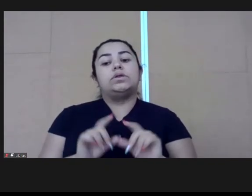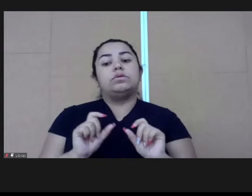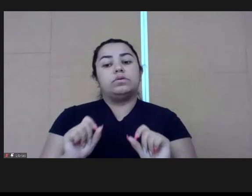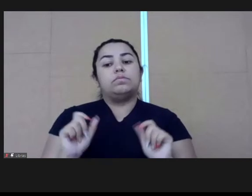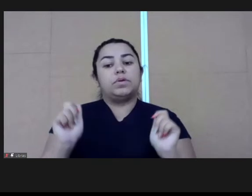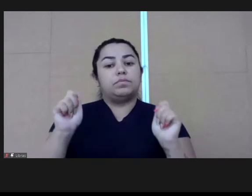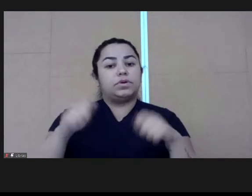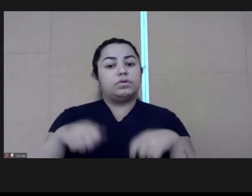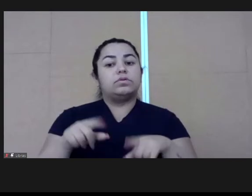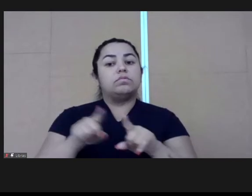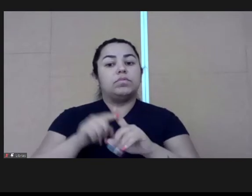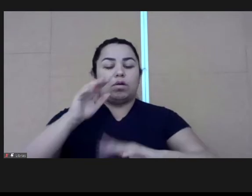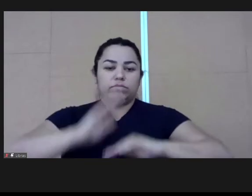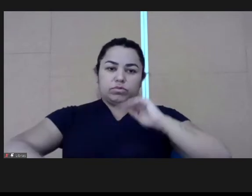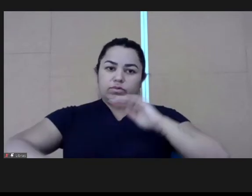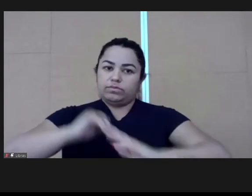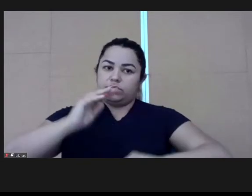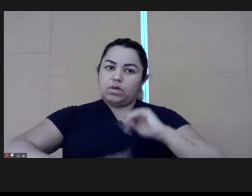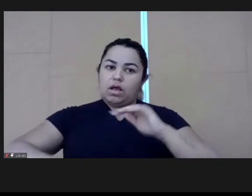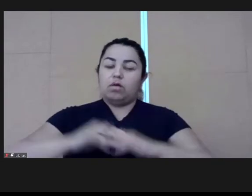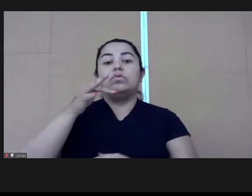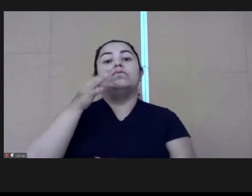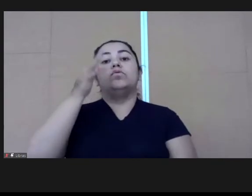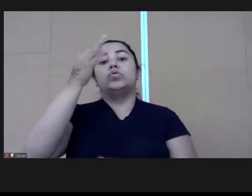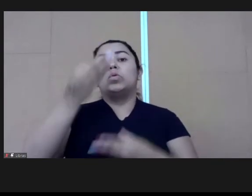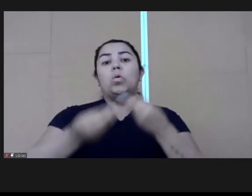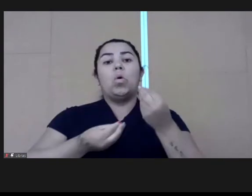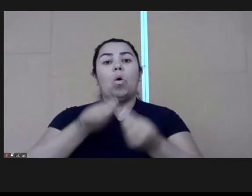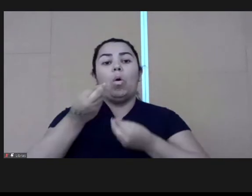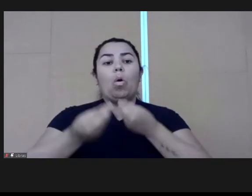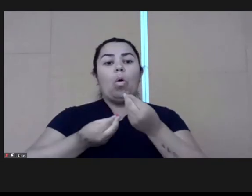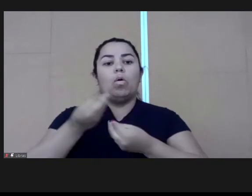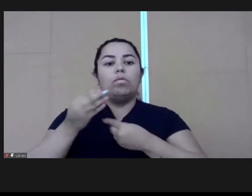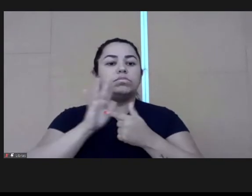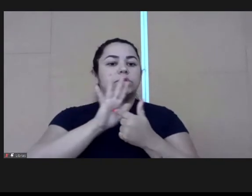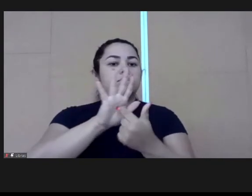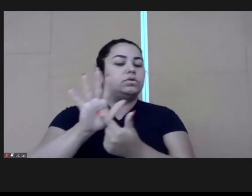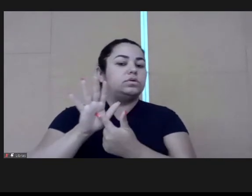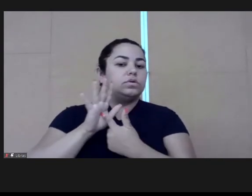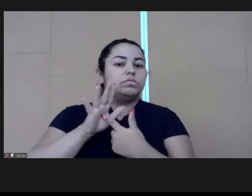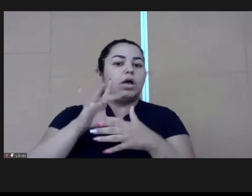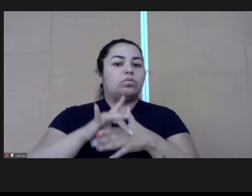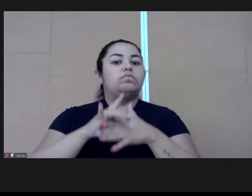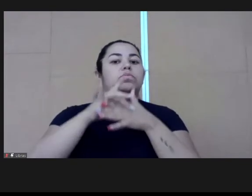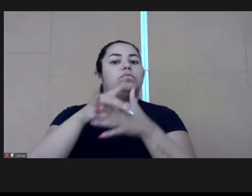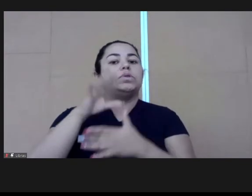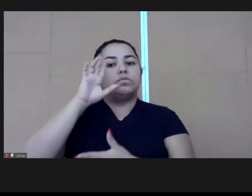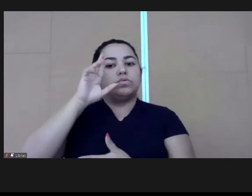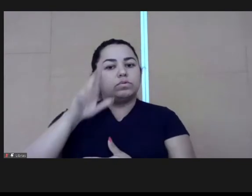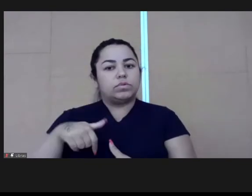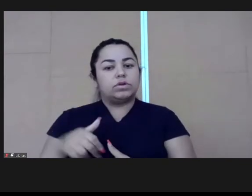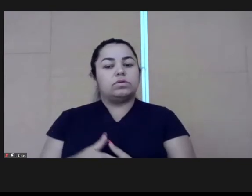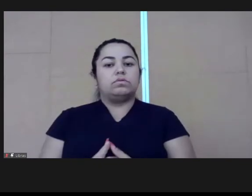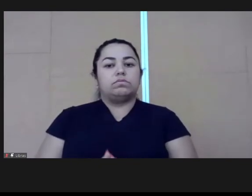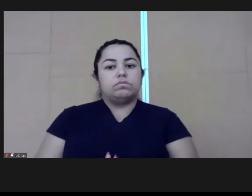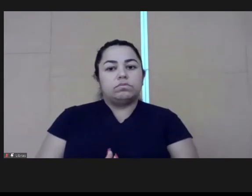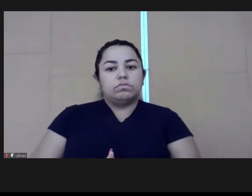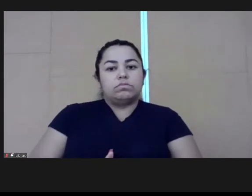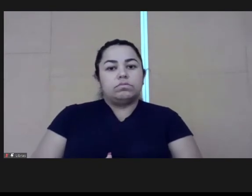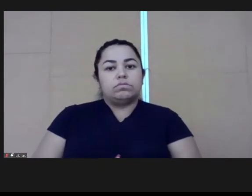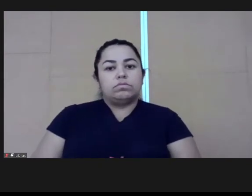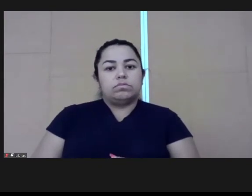They need to acquire new skills for the future. So how do we carry these reflections to these leaders?